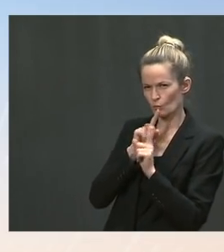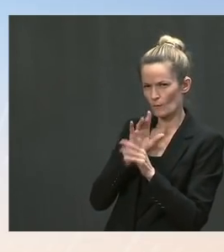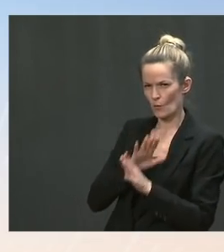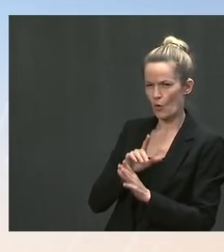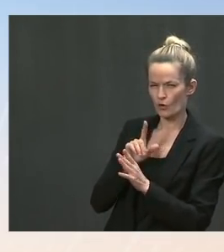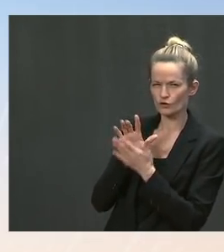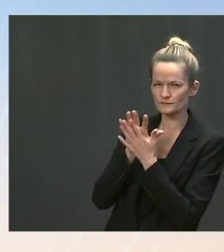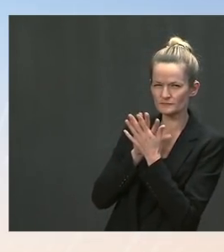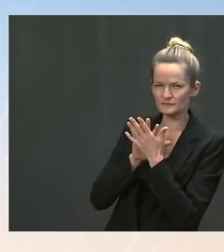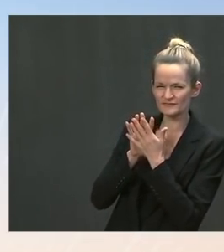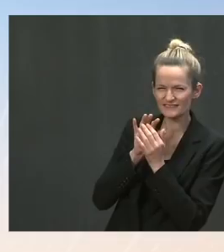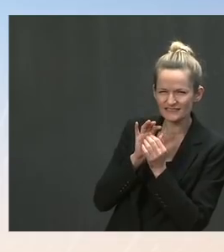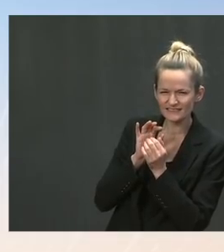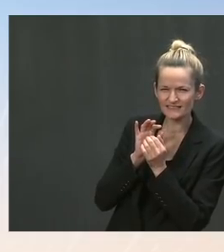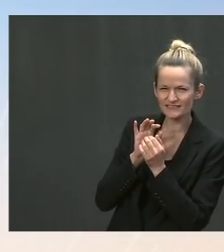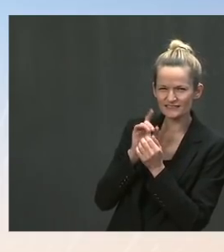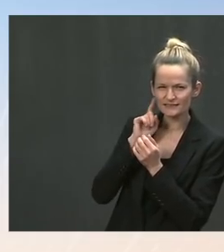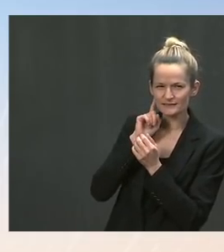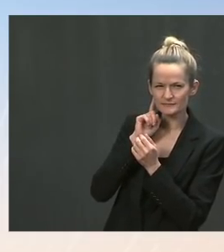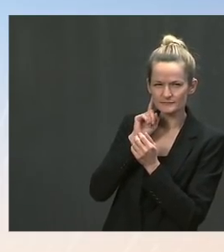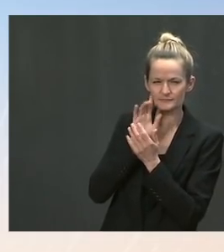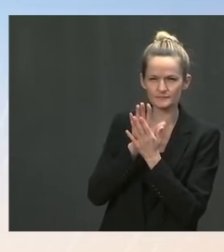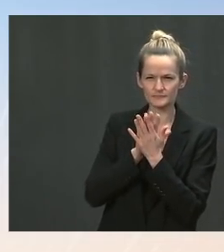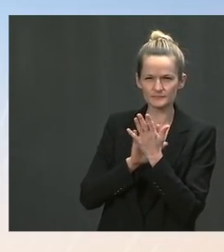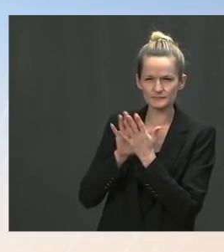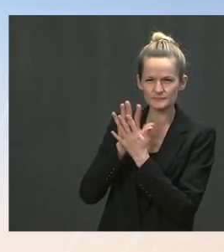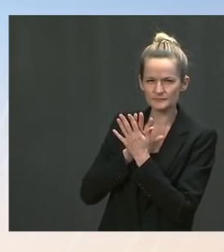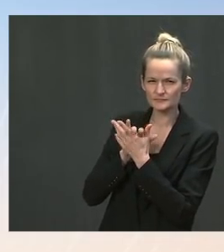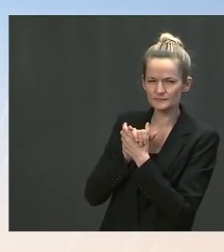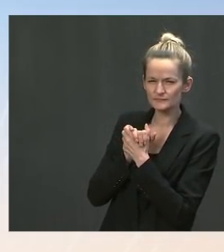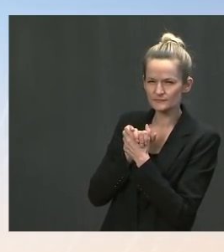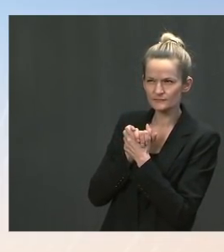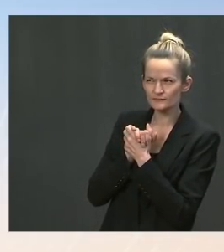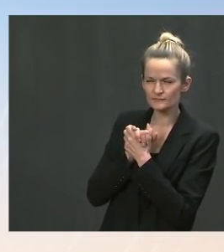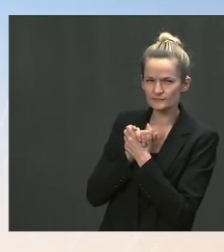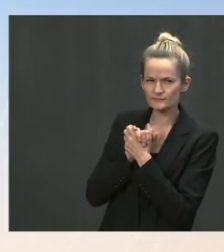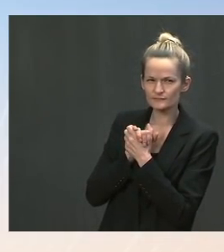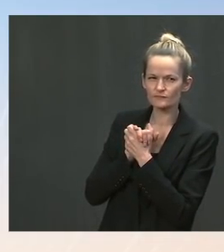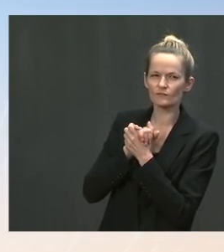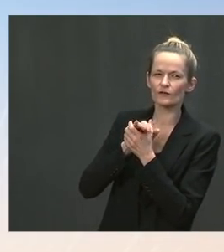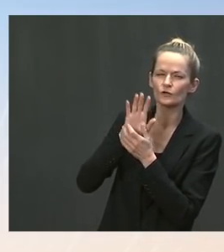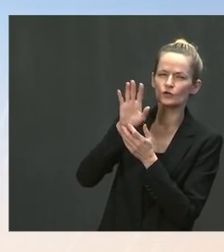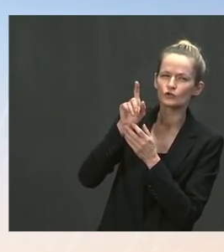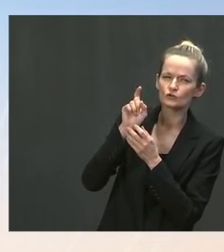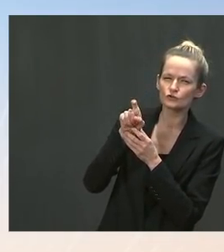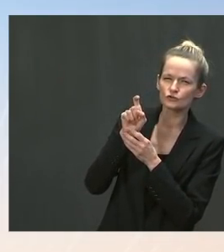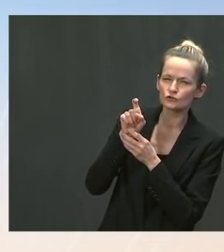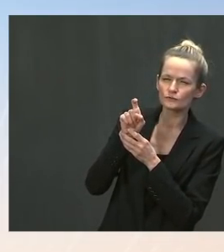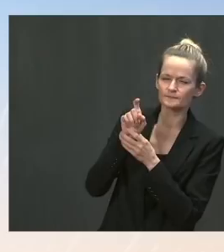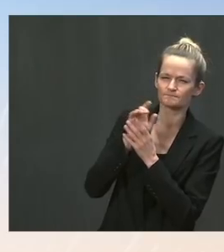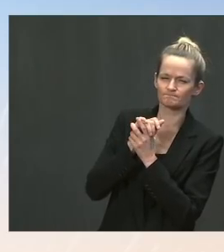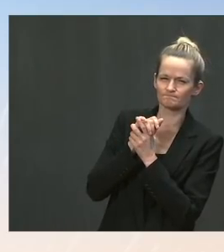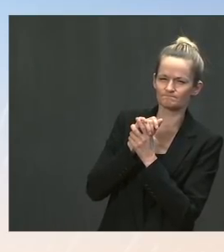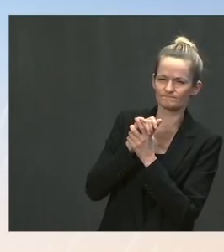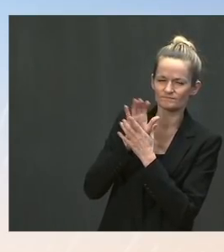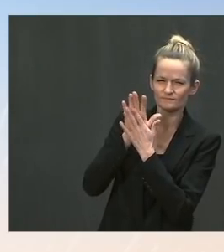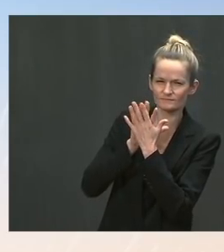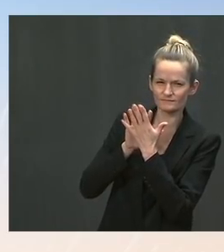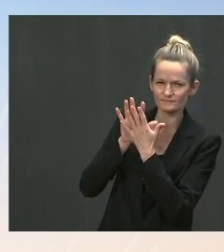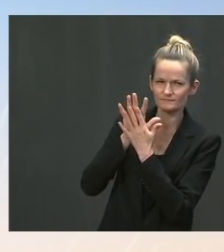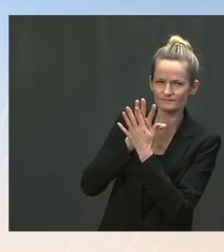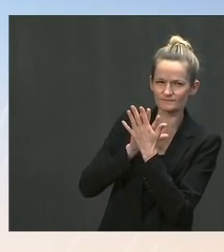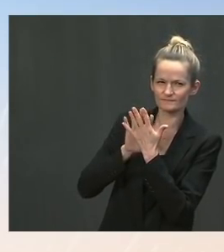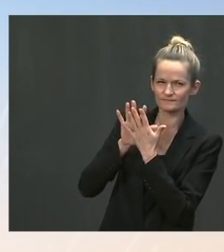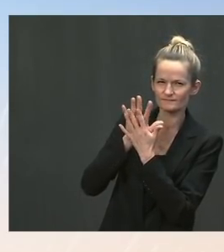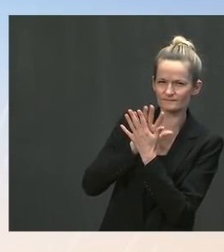some states are taking on this vaccination front. Shouldn't the White House sort of lead in front here to sort of try to really increase the sort of